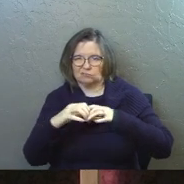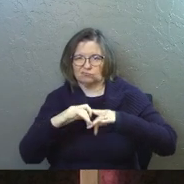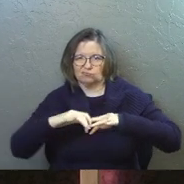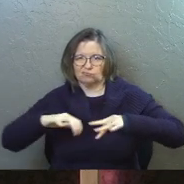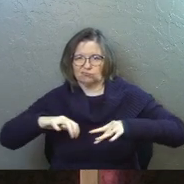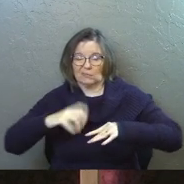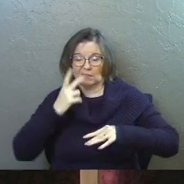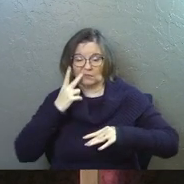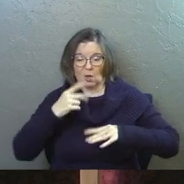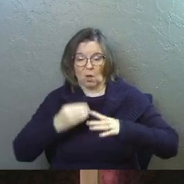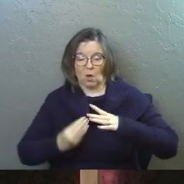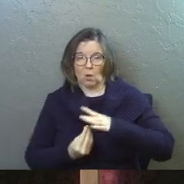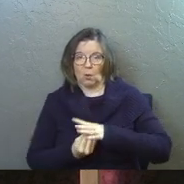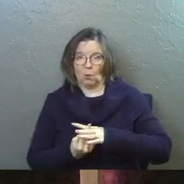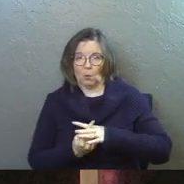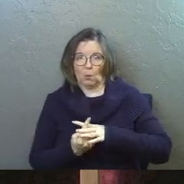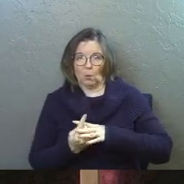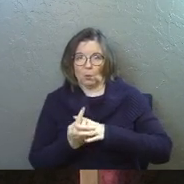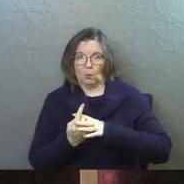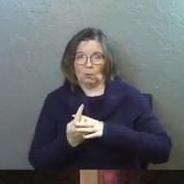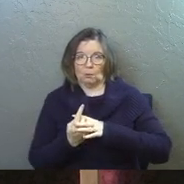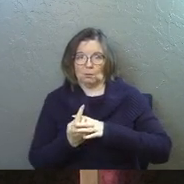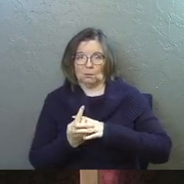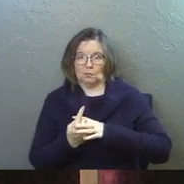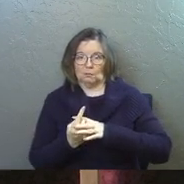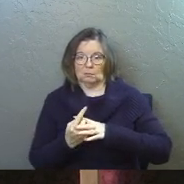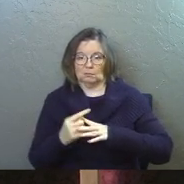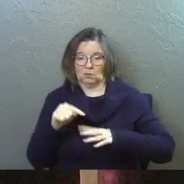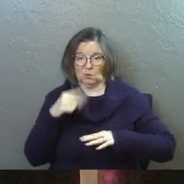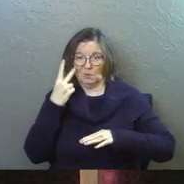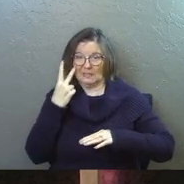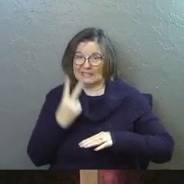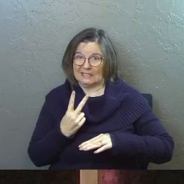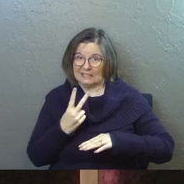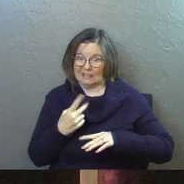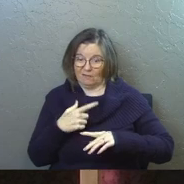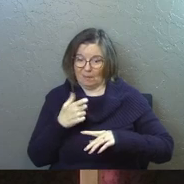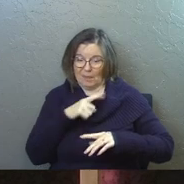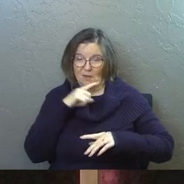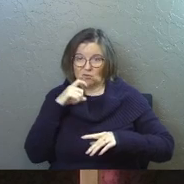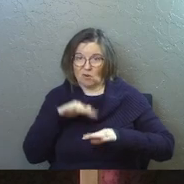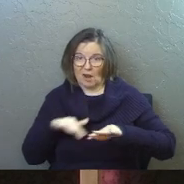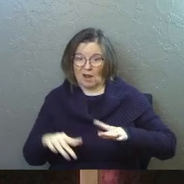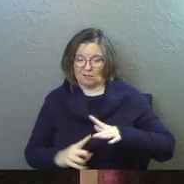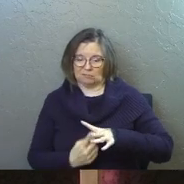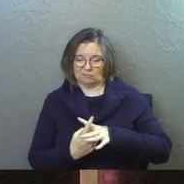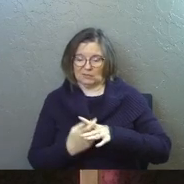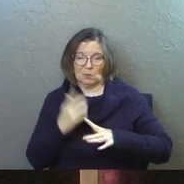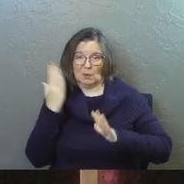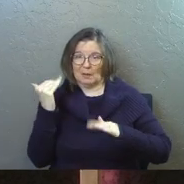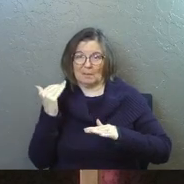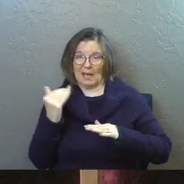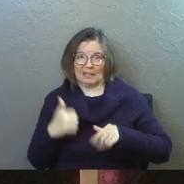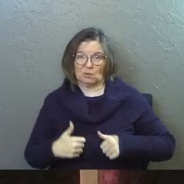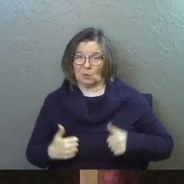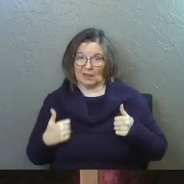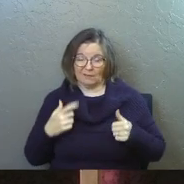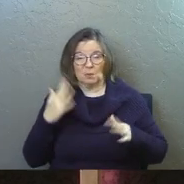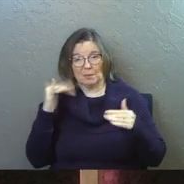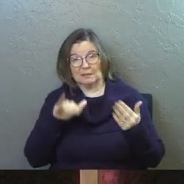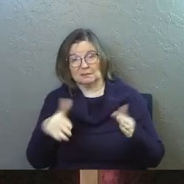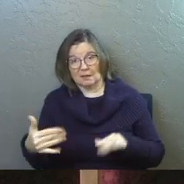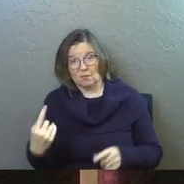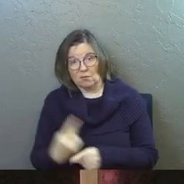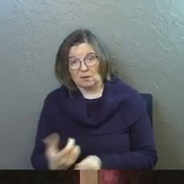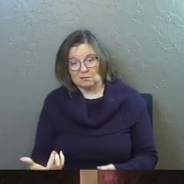And if you saw a root that was growing out of that cracked dry ground, you would not expect that root to live. Yes.